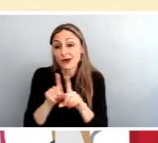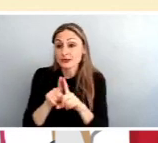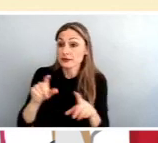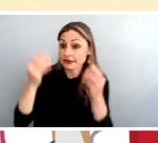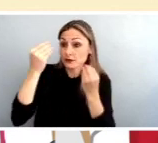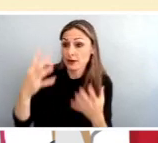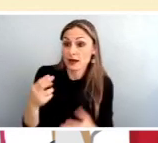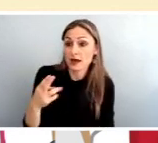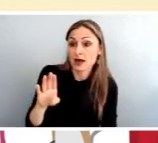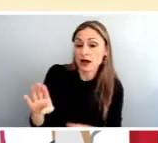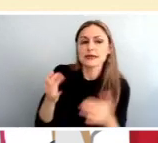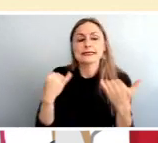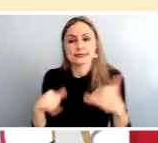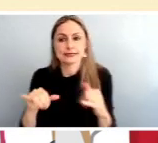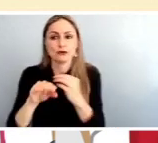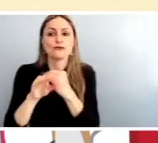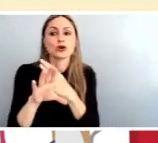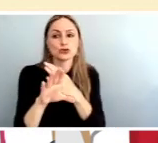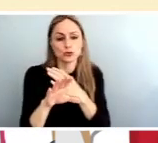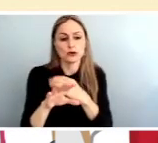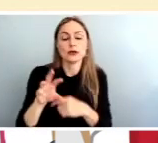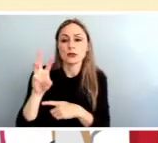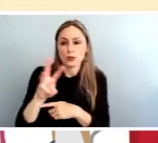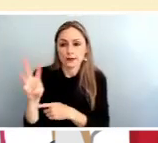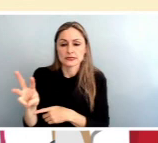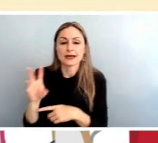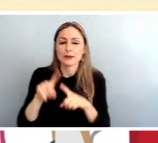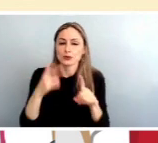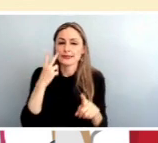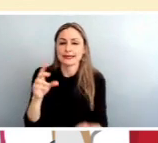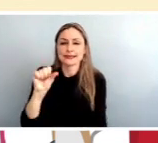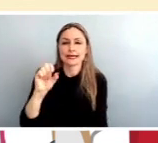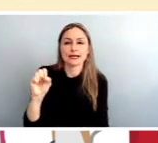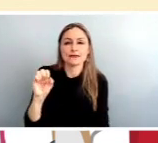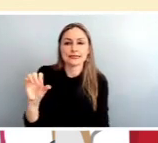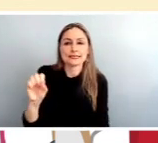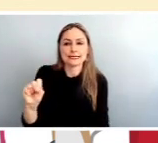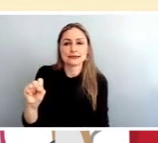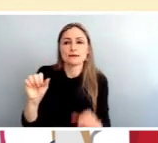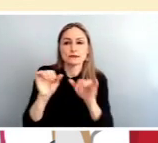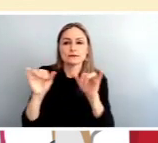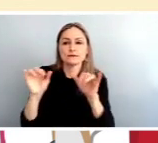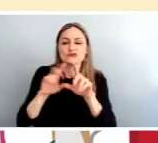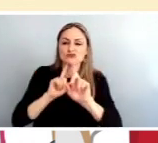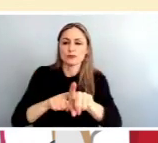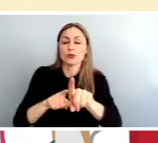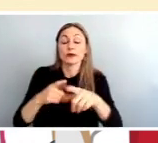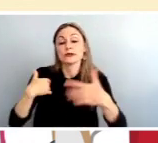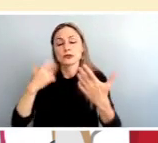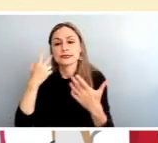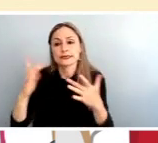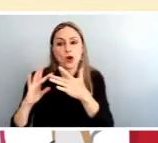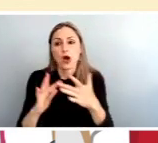now it's still virtual the website but you'll start to see the state of the system report and the route evaluation online so people can go in